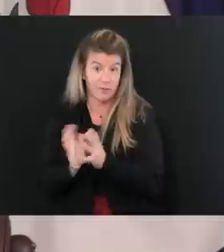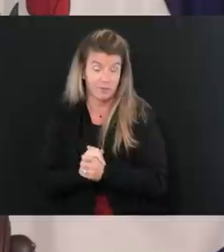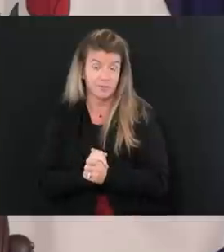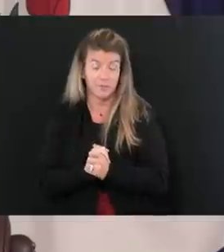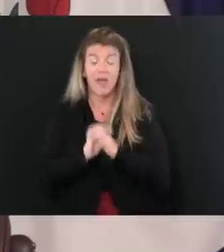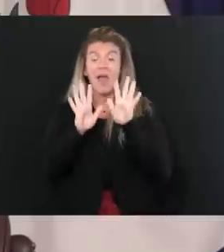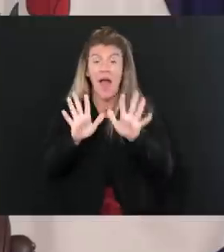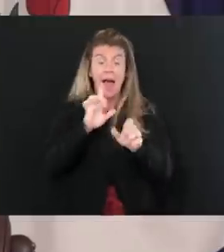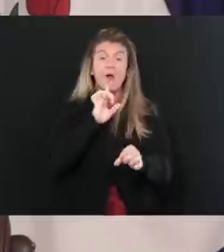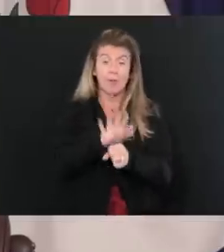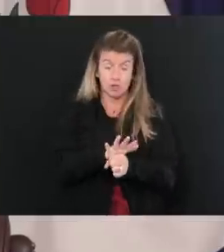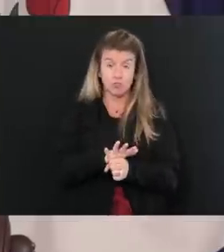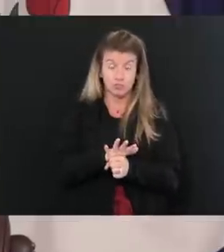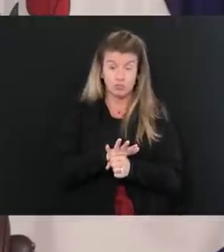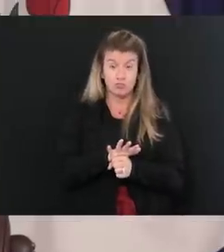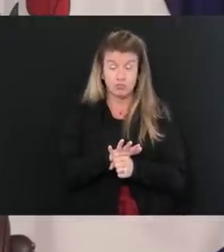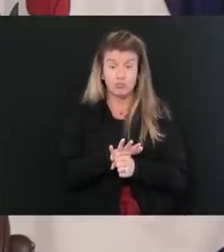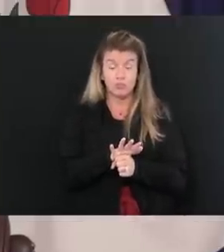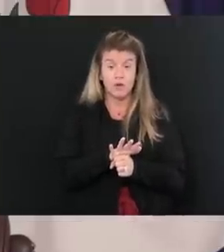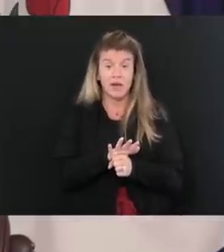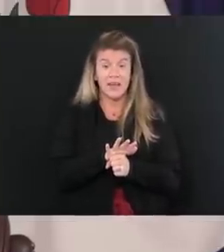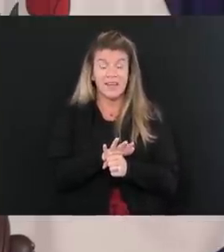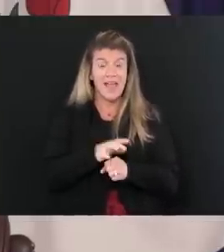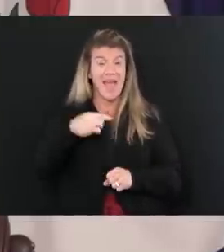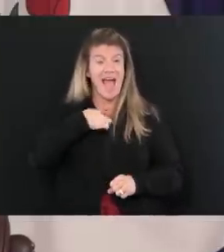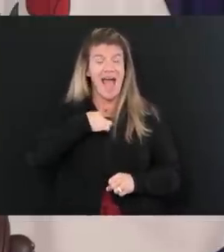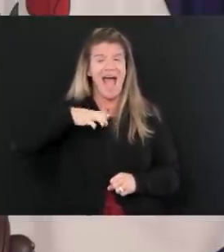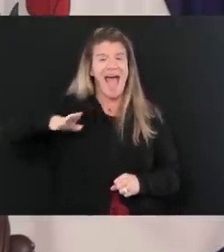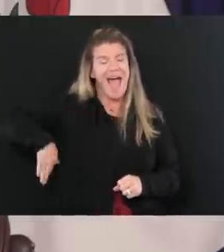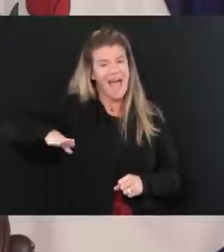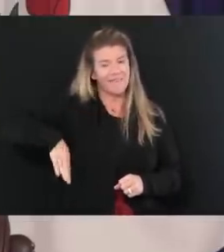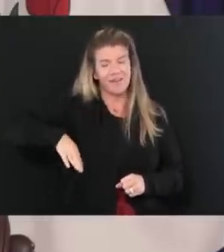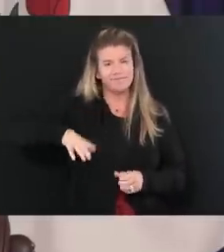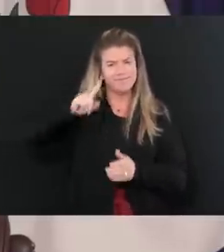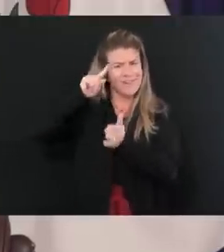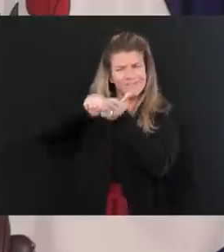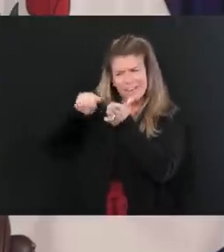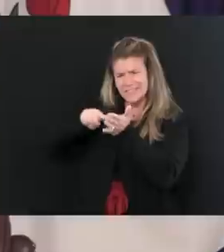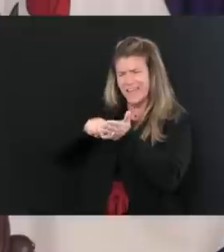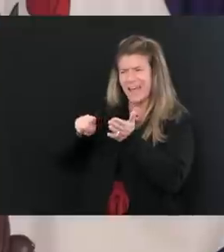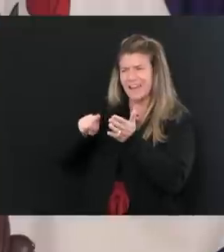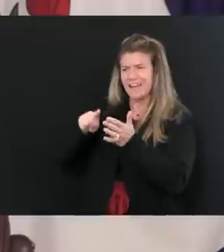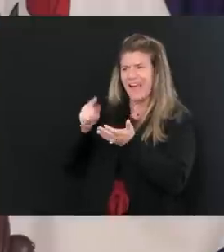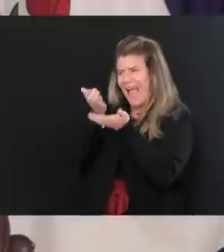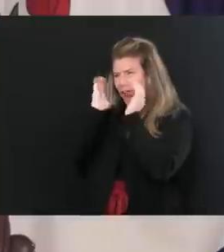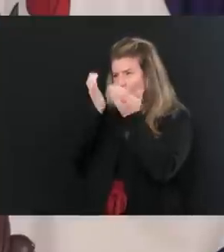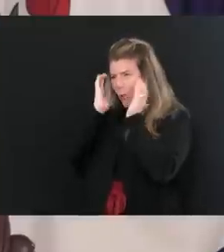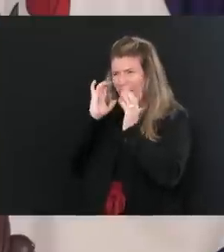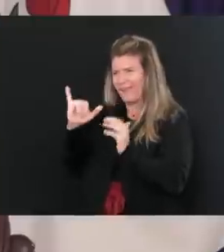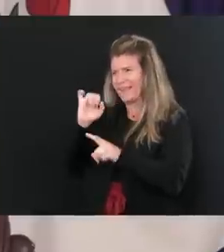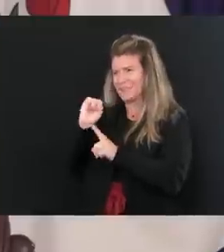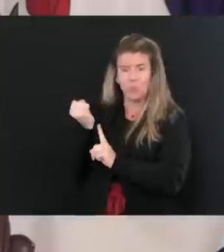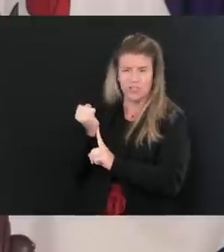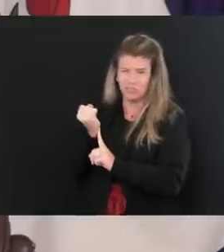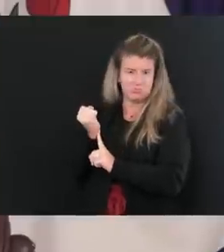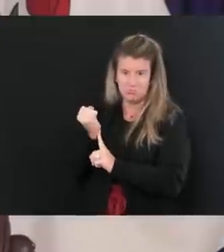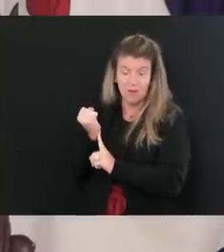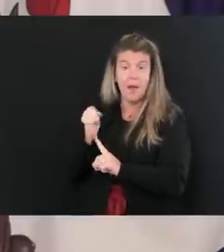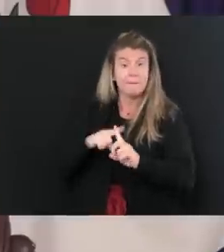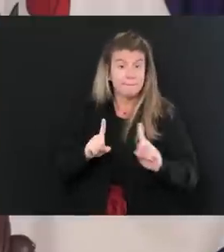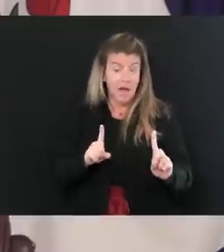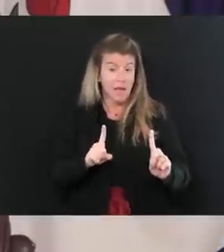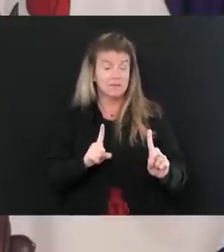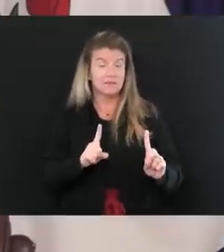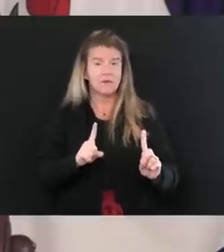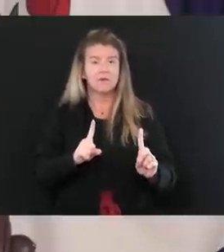promise you just this. I've not done much work at all on Halloween yet. And, but by October the